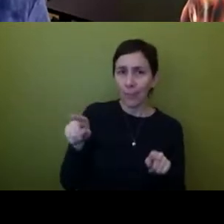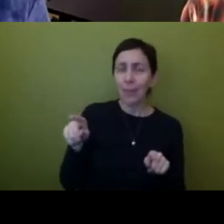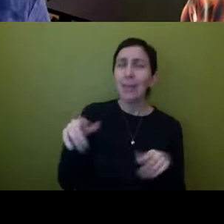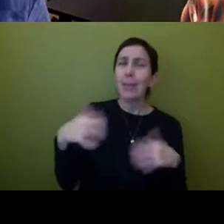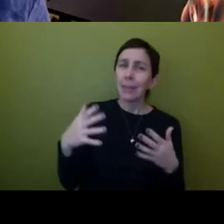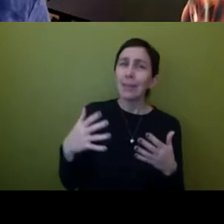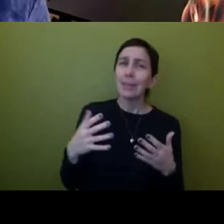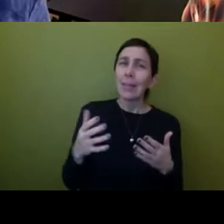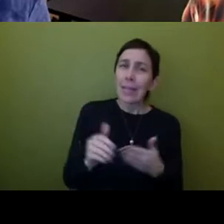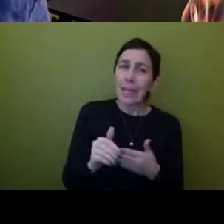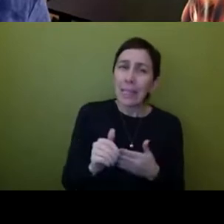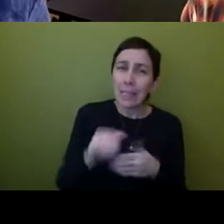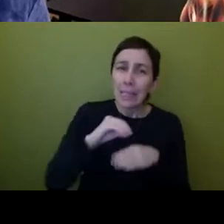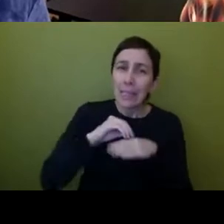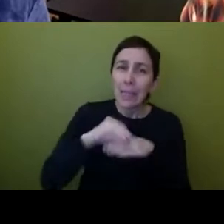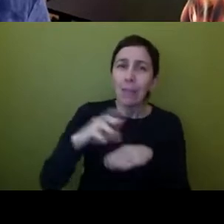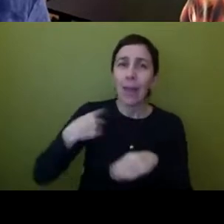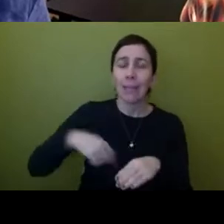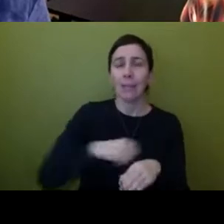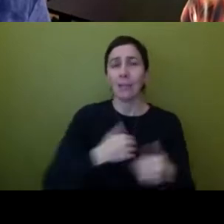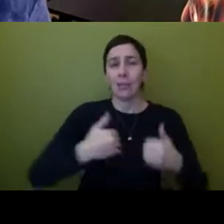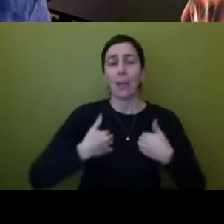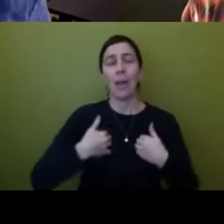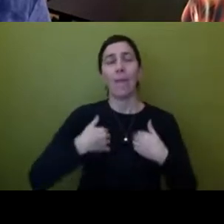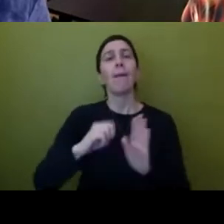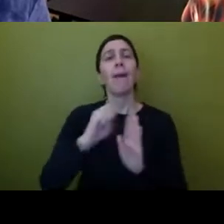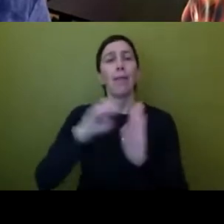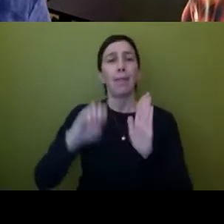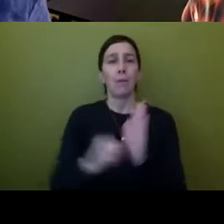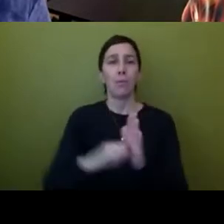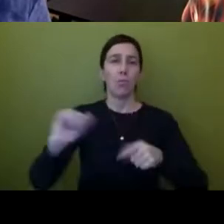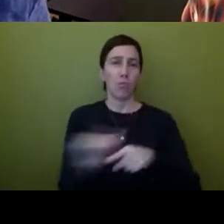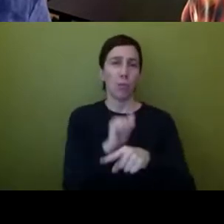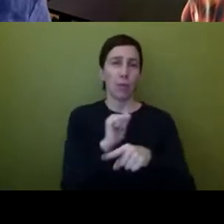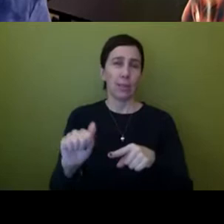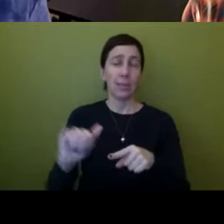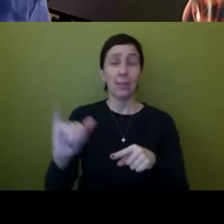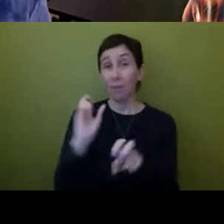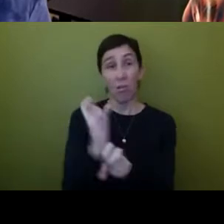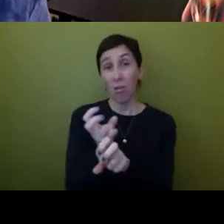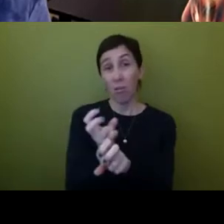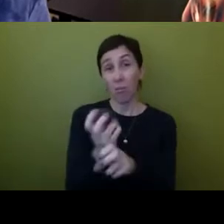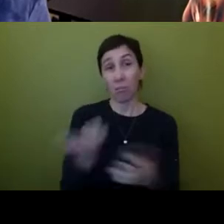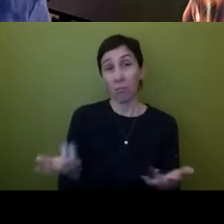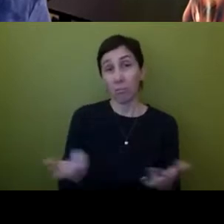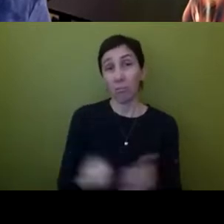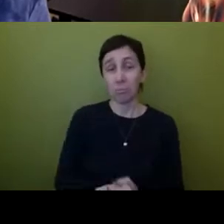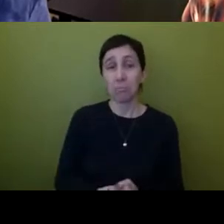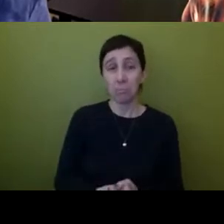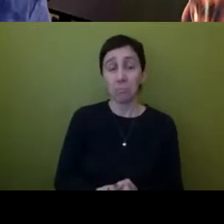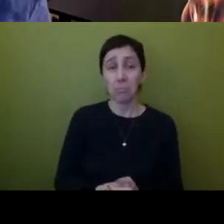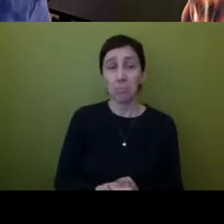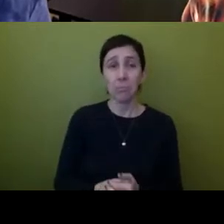practice um and it's it's hard and and and it's easier i think to be able to to uh